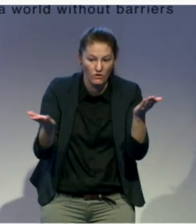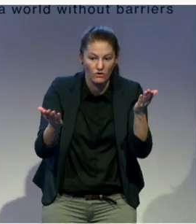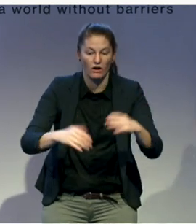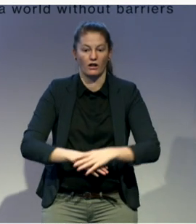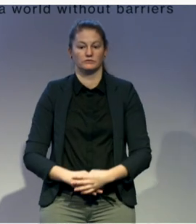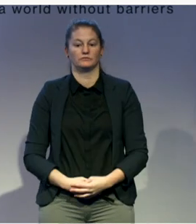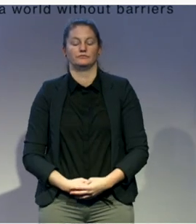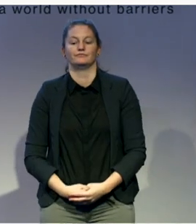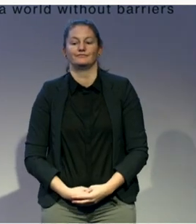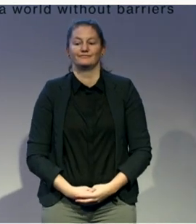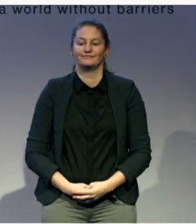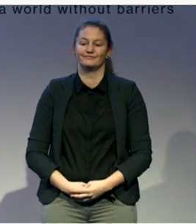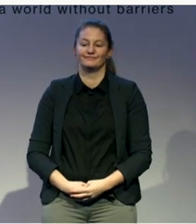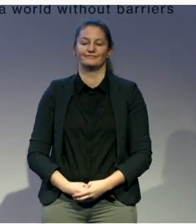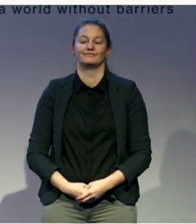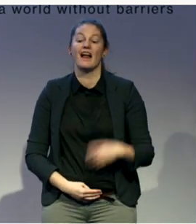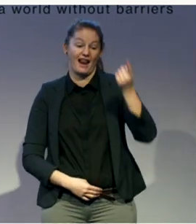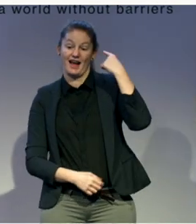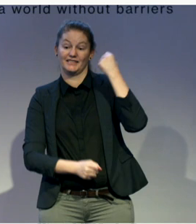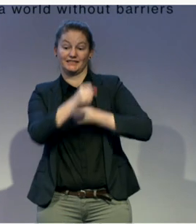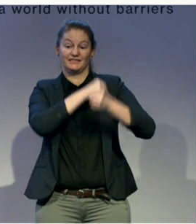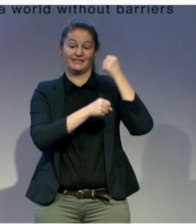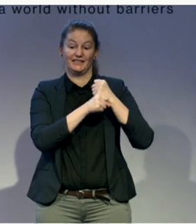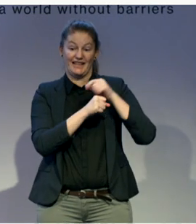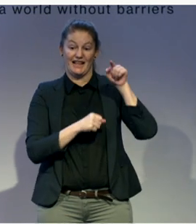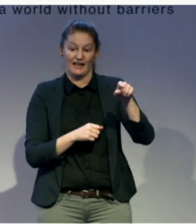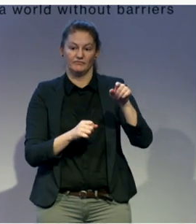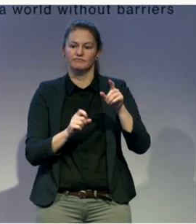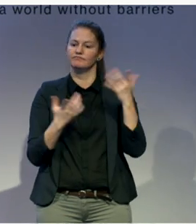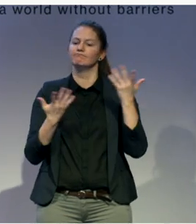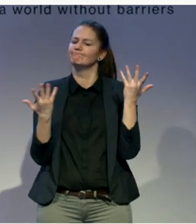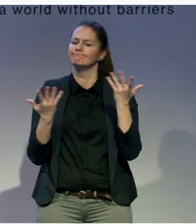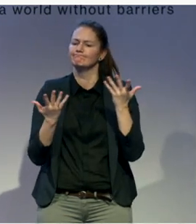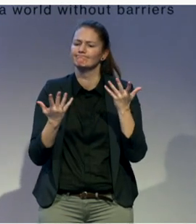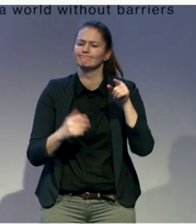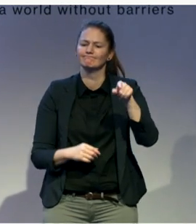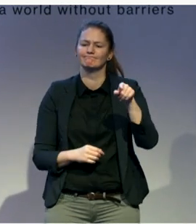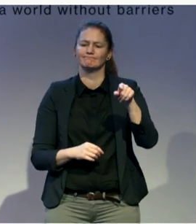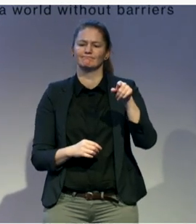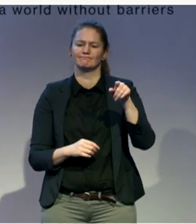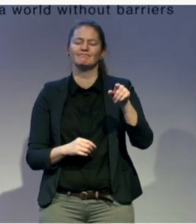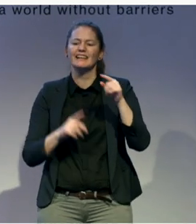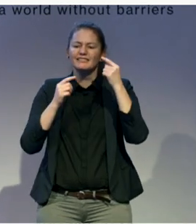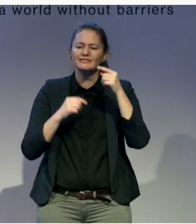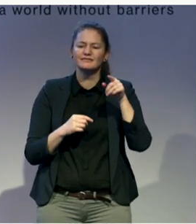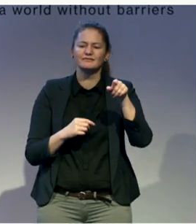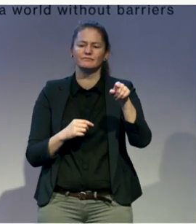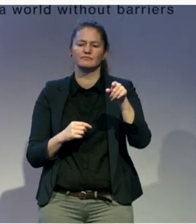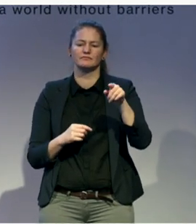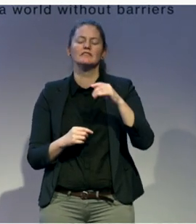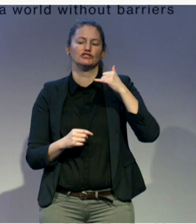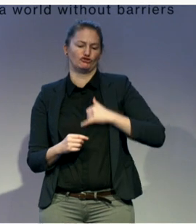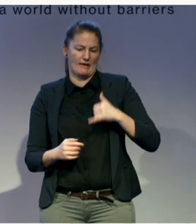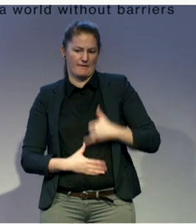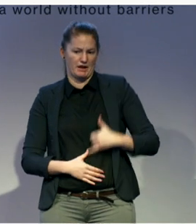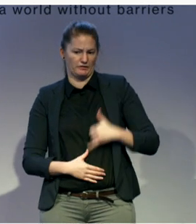last year to fight against treatable trachoma to prevent blindness, including beginning treatment in Yemen. Ghana was officially recognized as the first